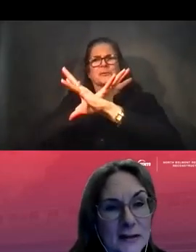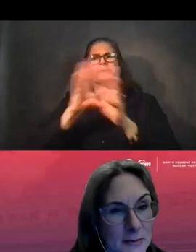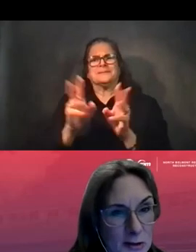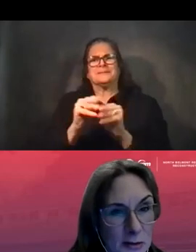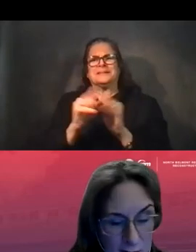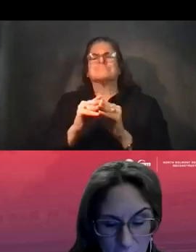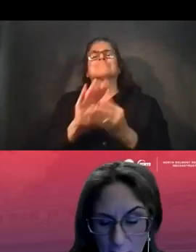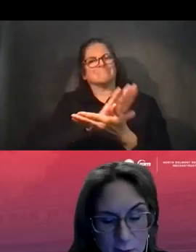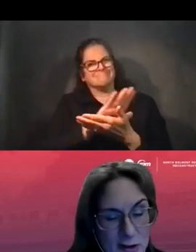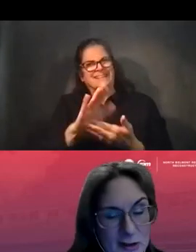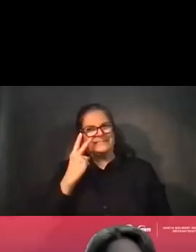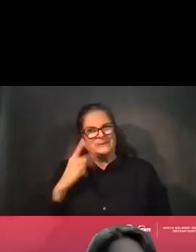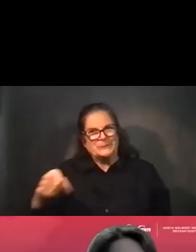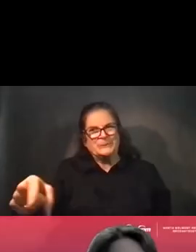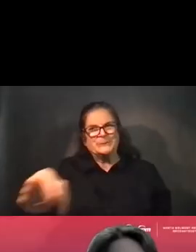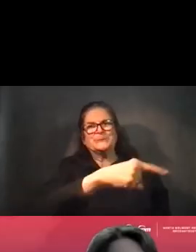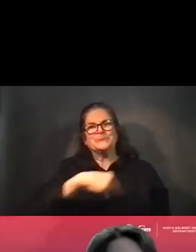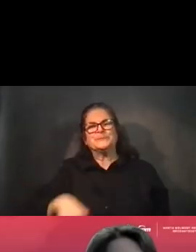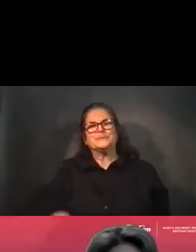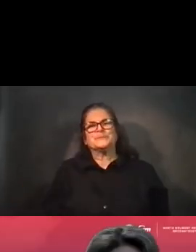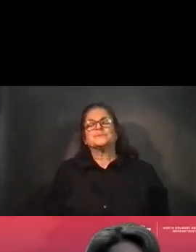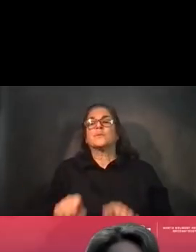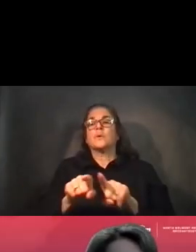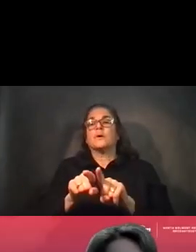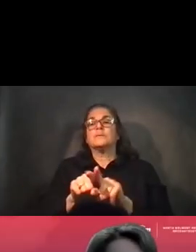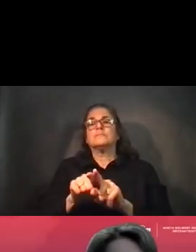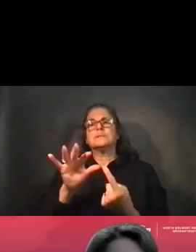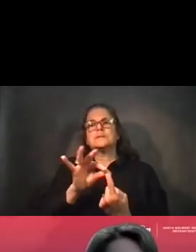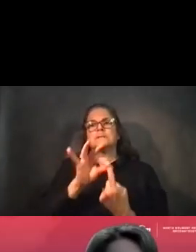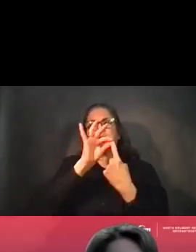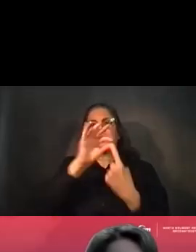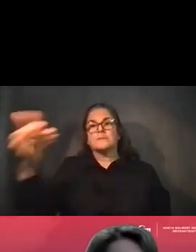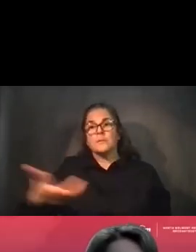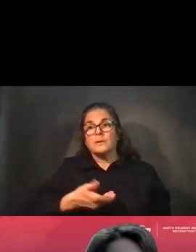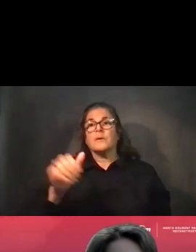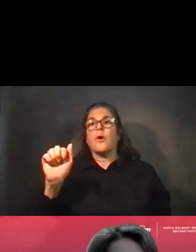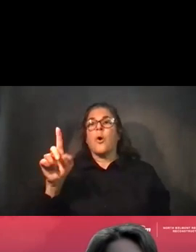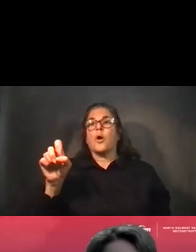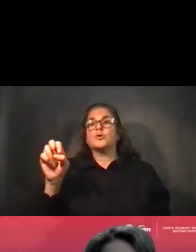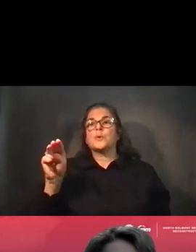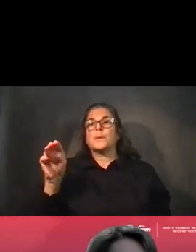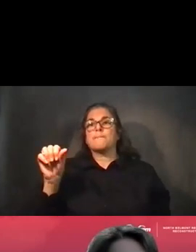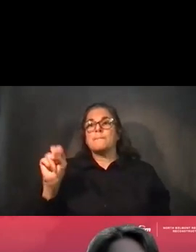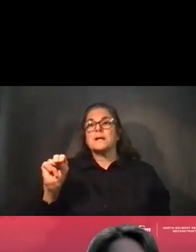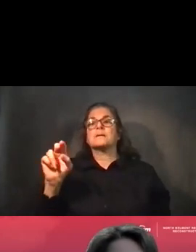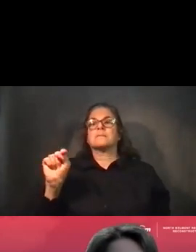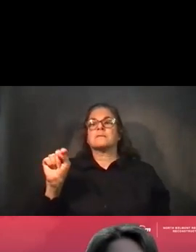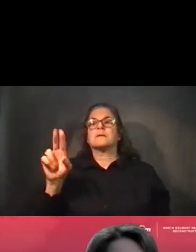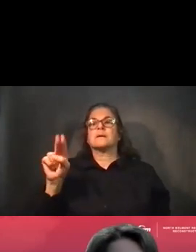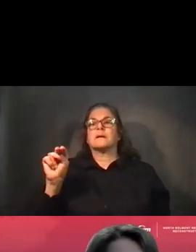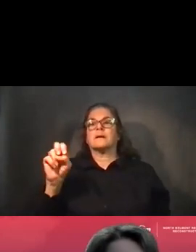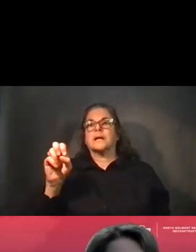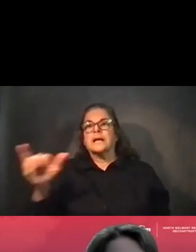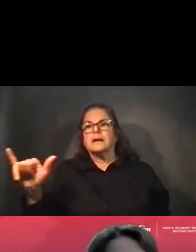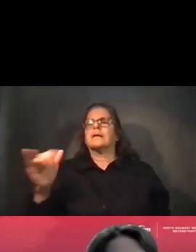And I want to wish a special welcome to Alderman Tony. Thank you to you and your staff for all of the support and feedback